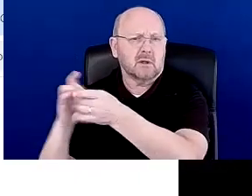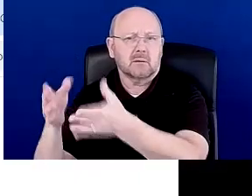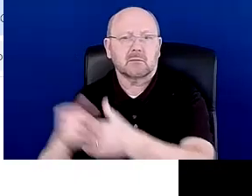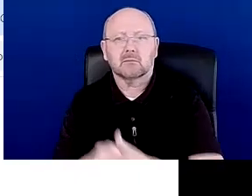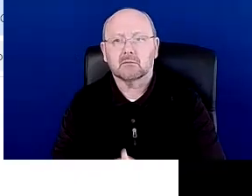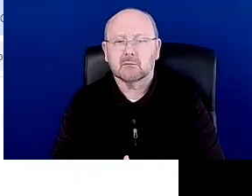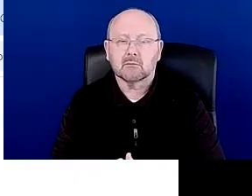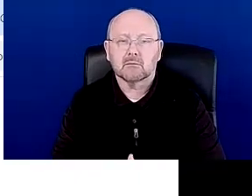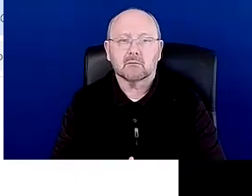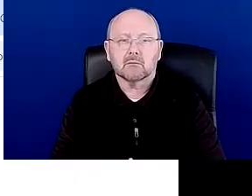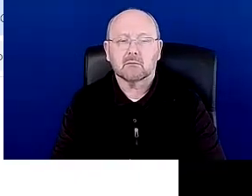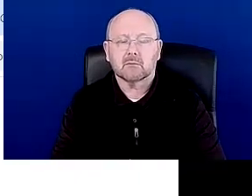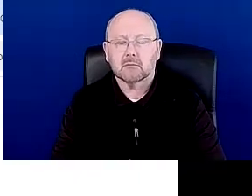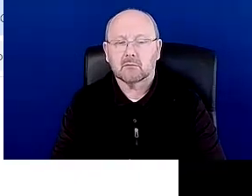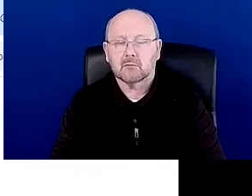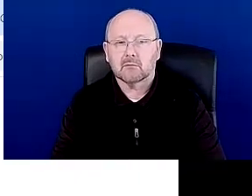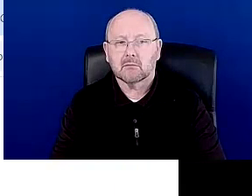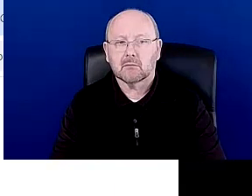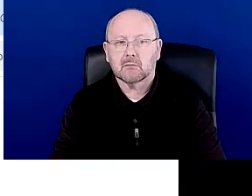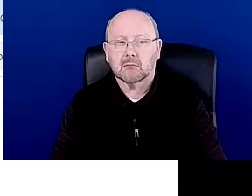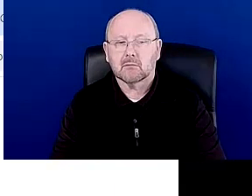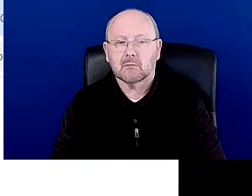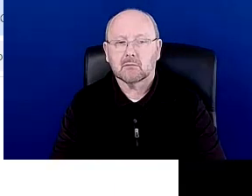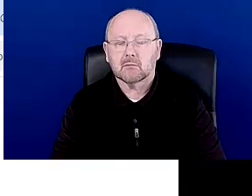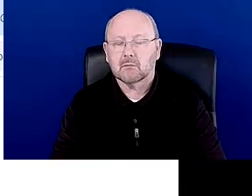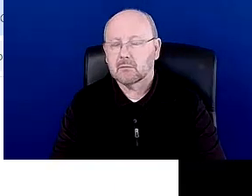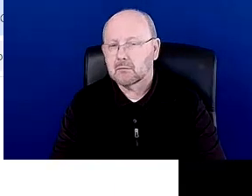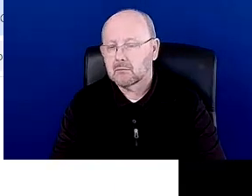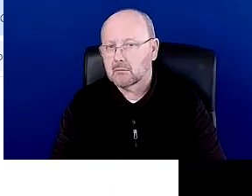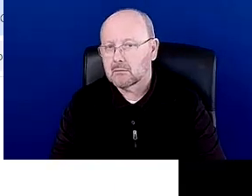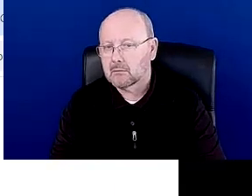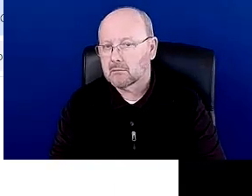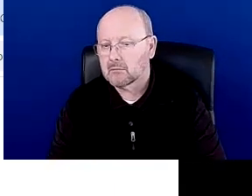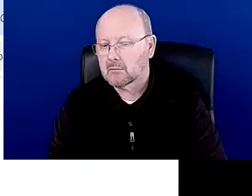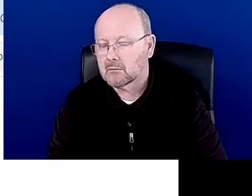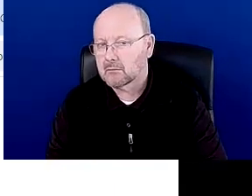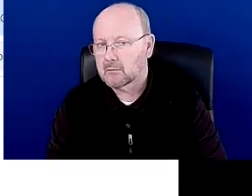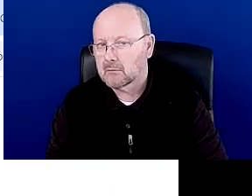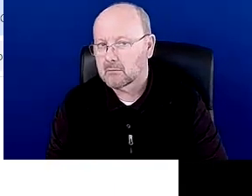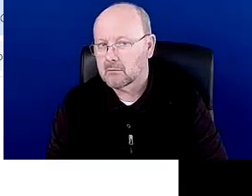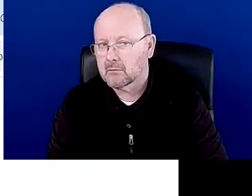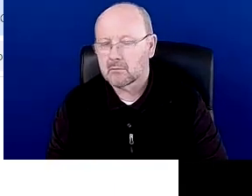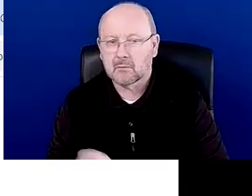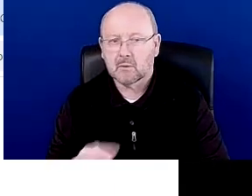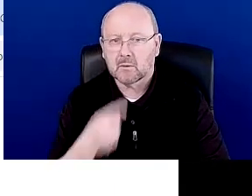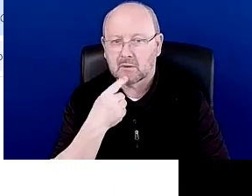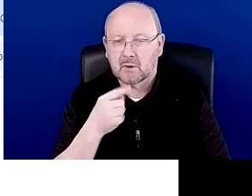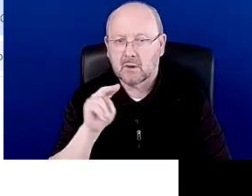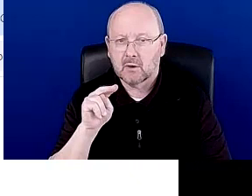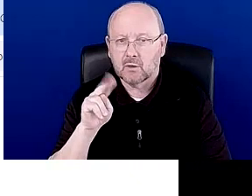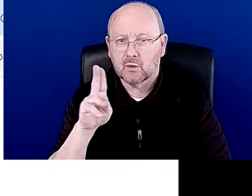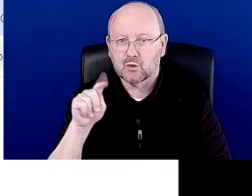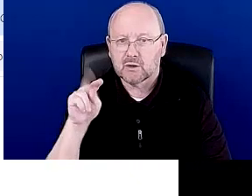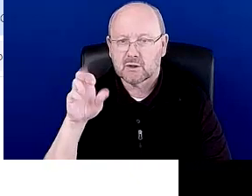I am not surprised. Don't have one. Really? I like nutrition. Nutrition. Okay. I met a nutrition